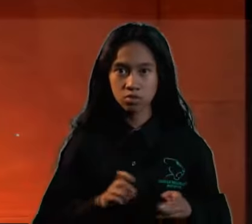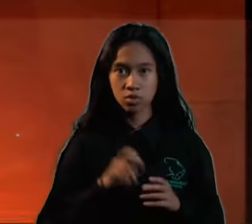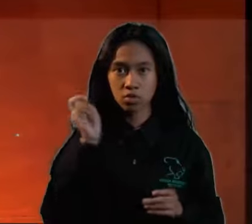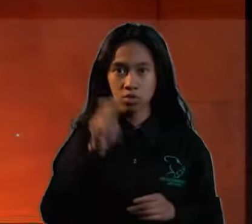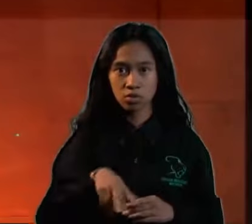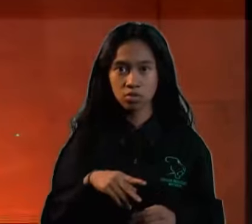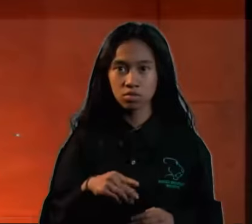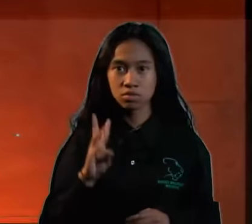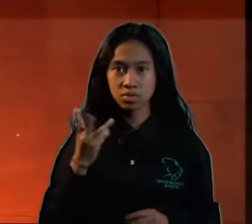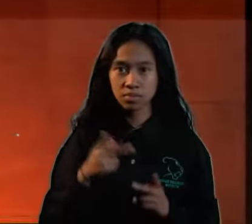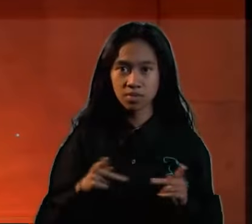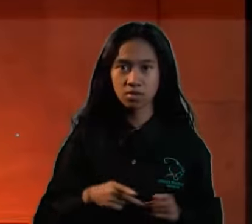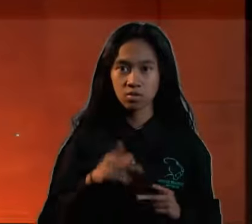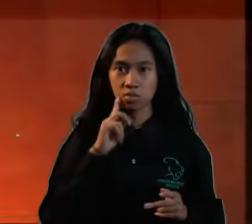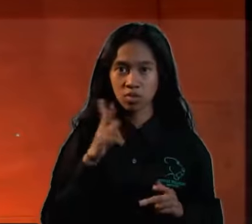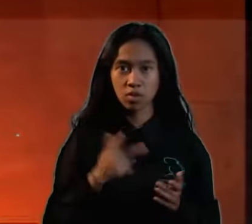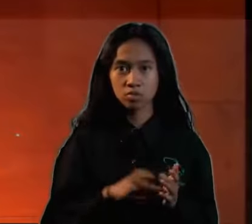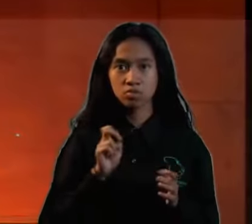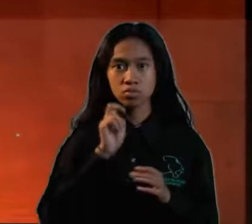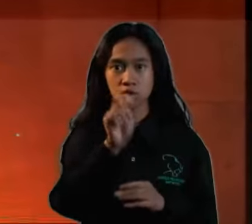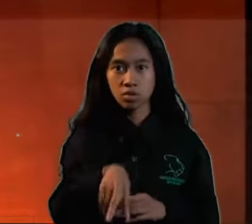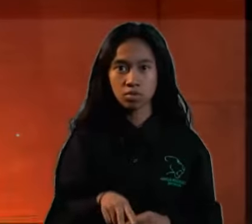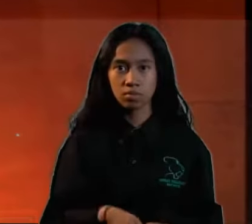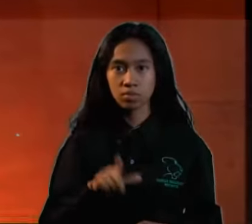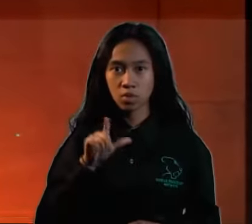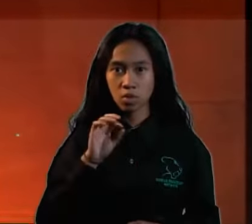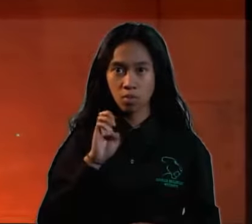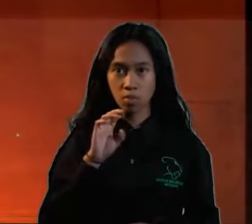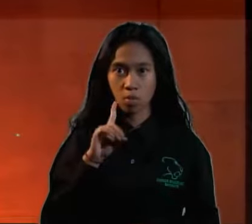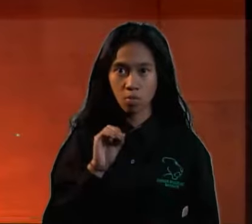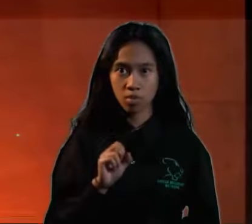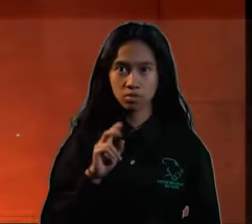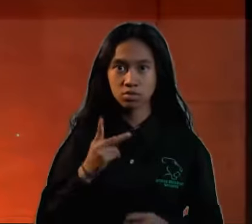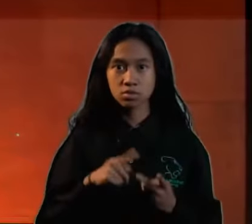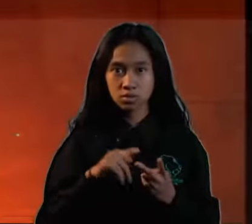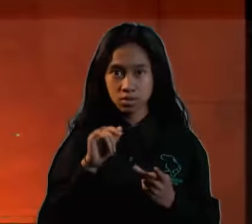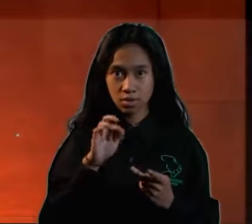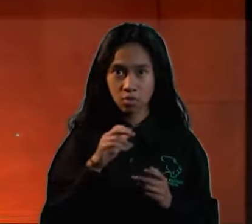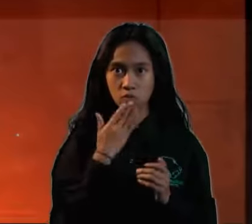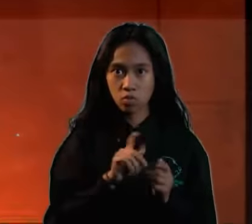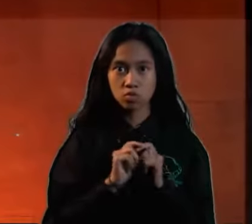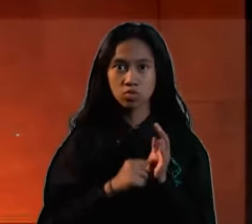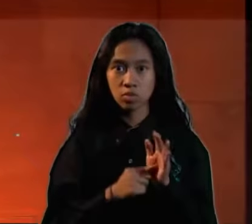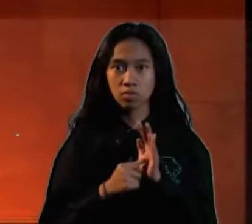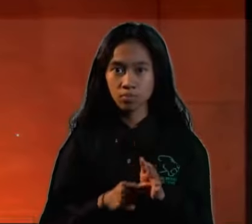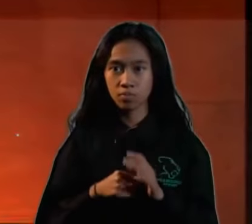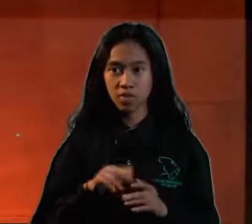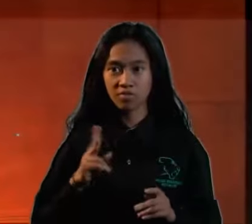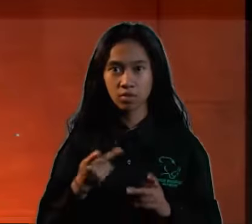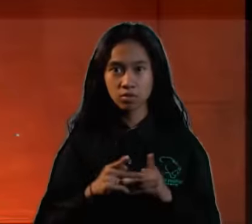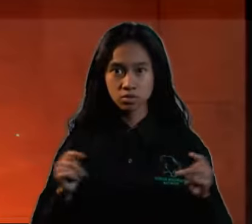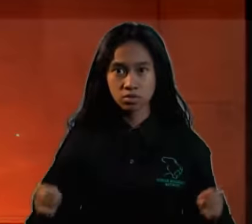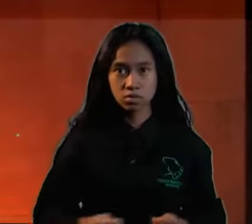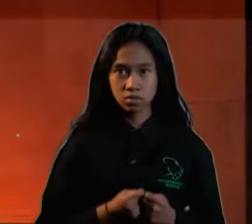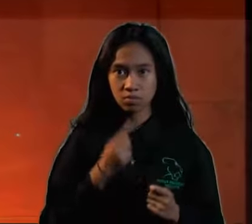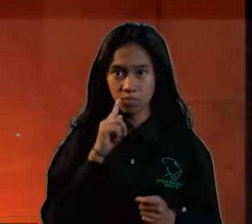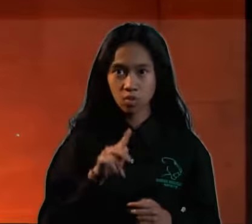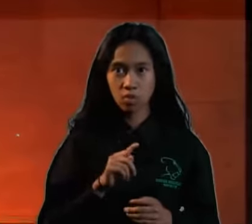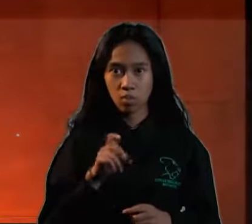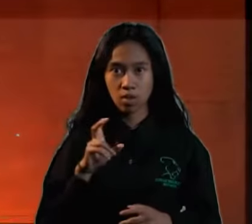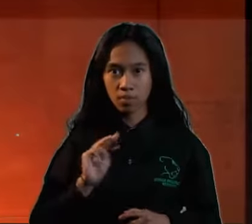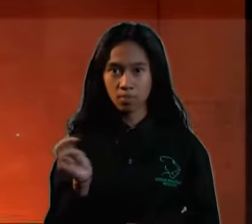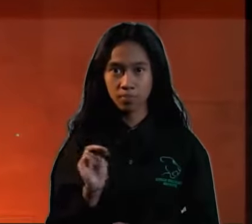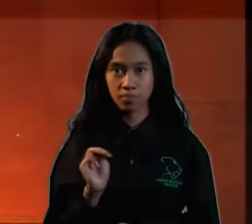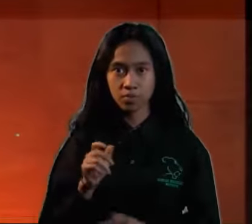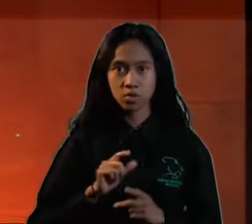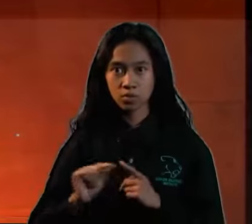jump. Le'Andre Alston and Tyler Morgan, in a true show of teamwork, both came in third place in the 100-meter dash, with